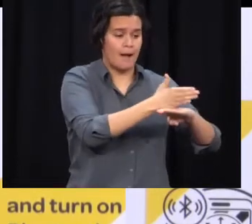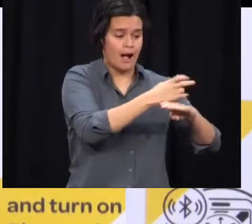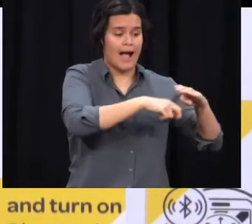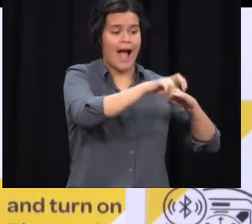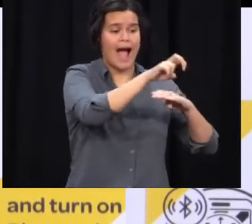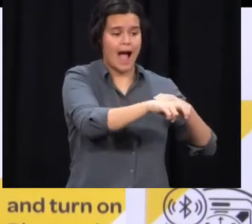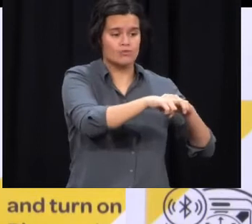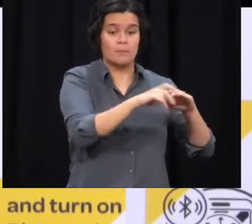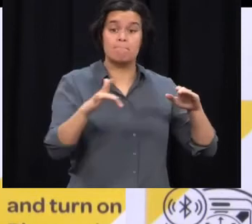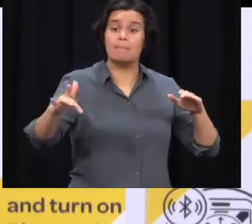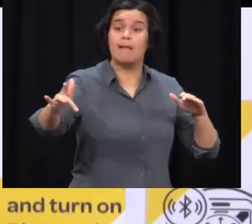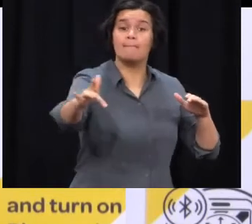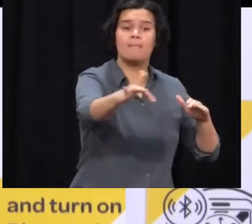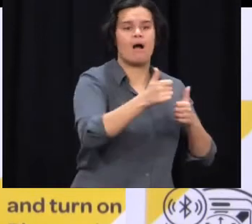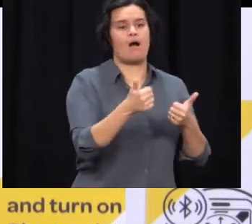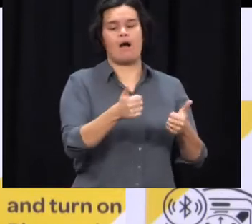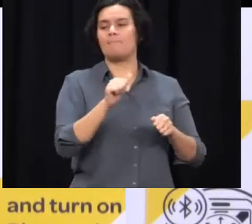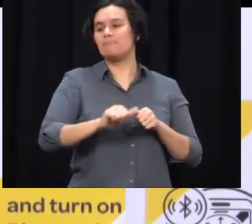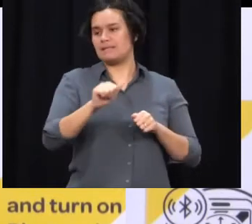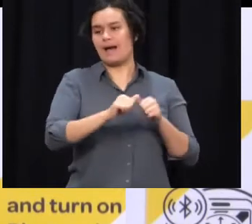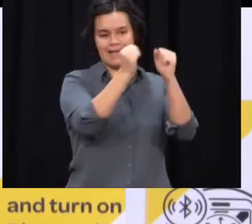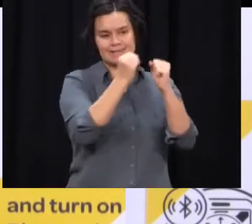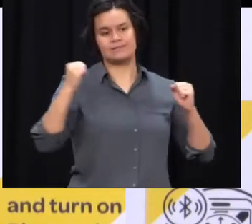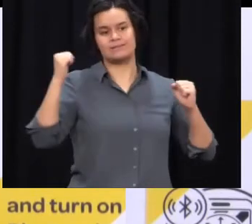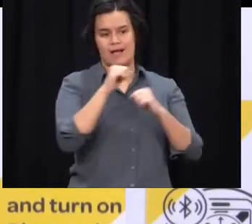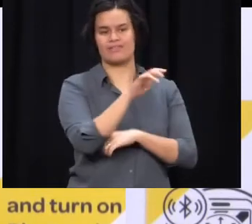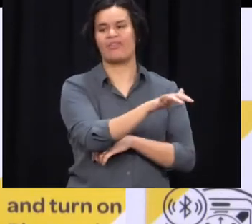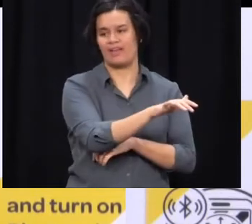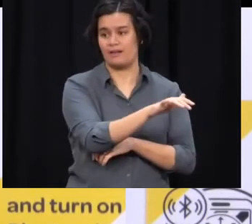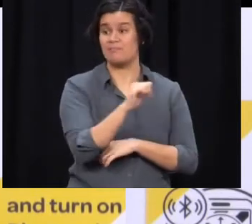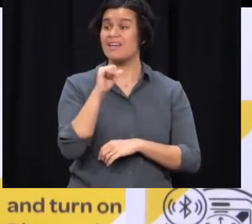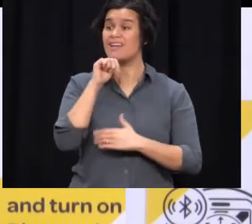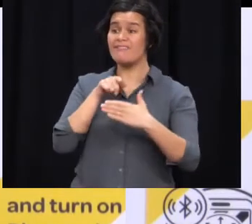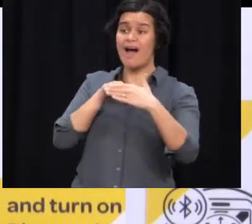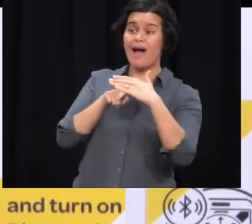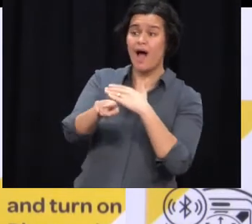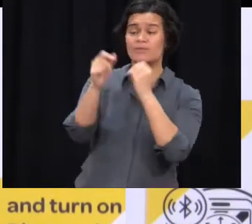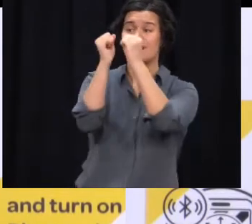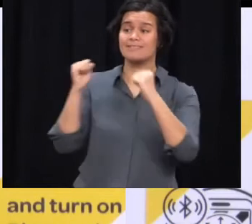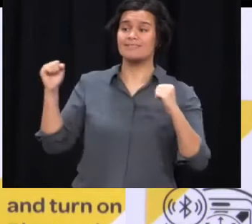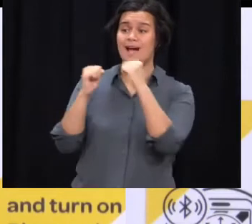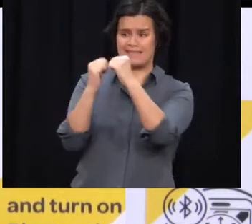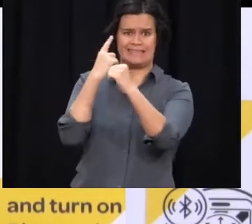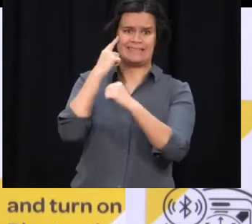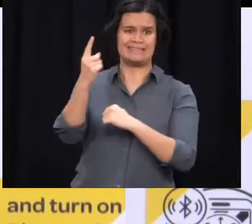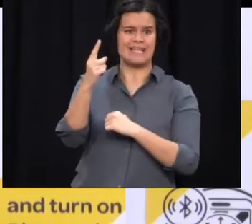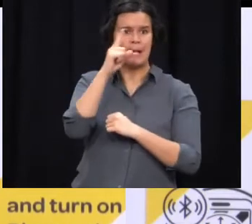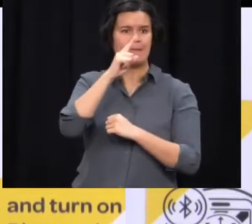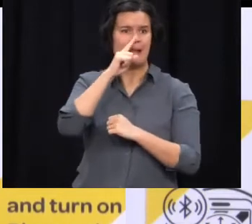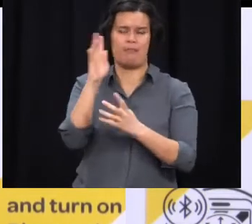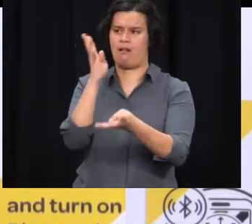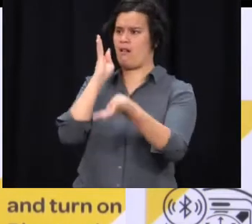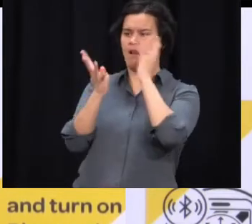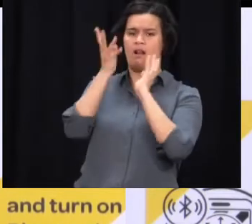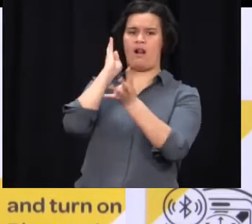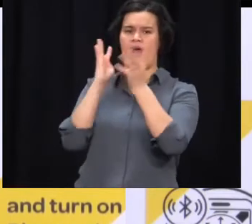Maintain your distancing as much as you possibly can. And if it isn't safe to do that, like if you can't keep away from other people, then